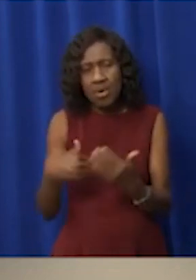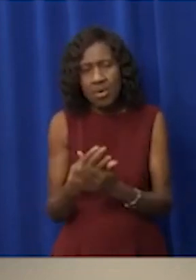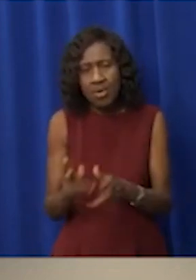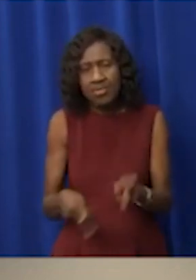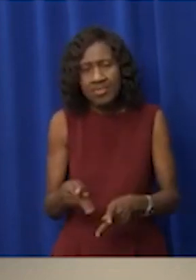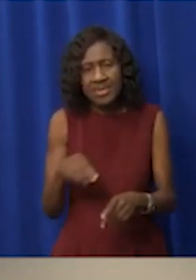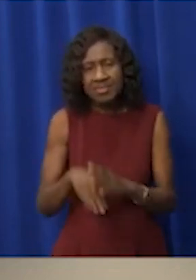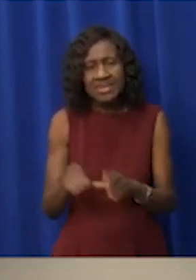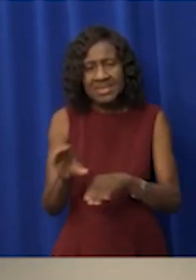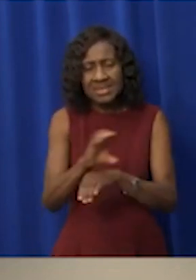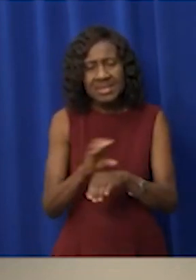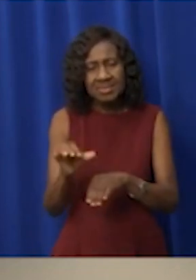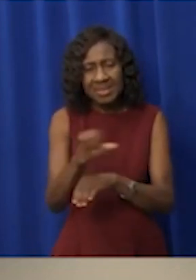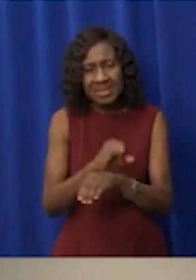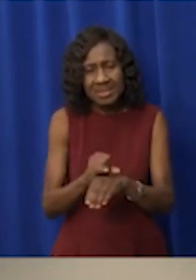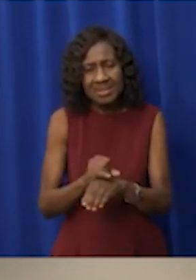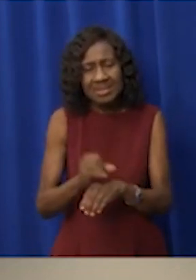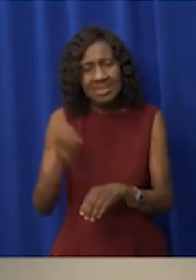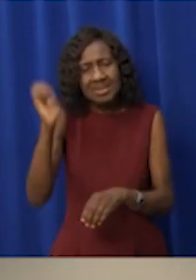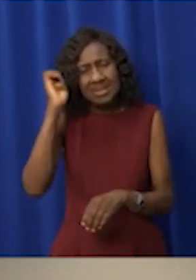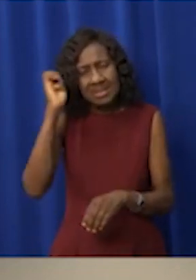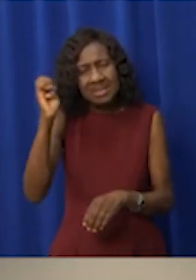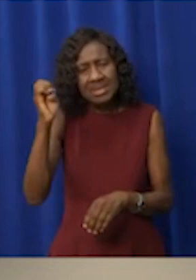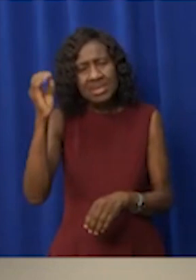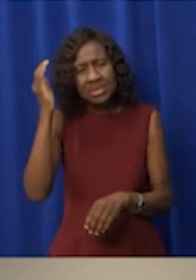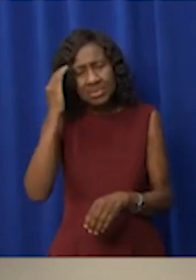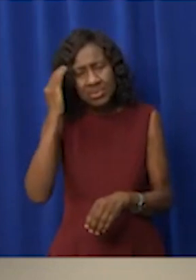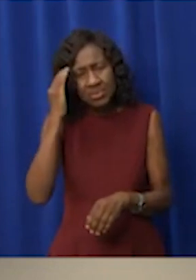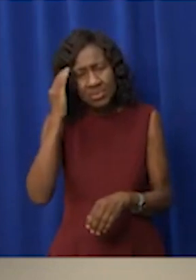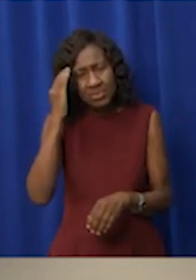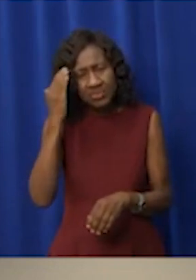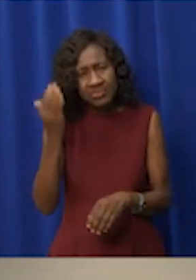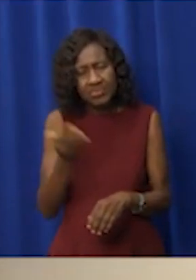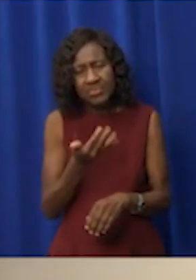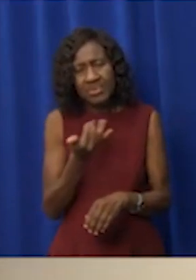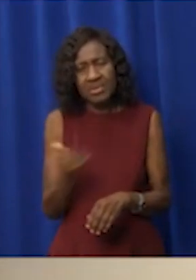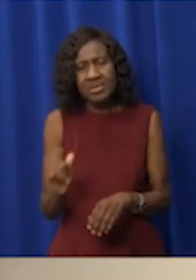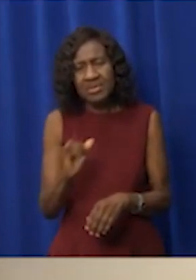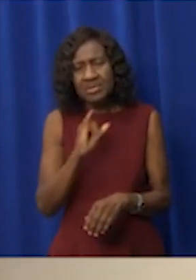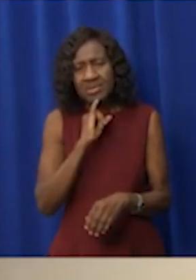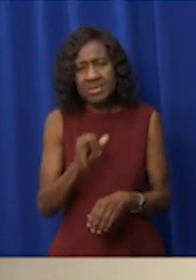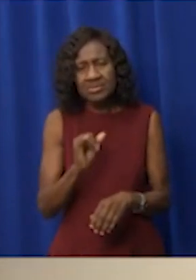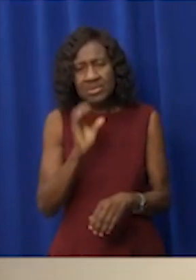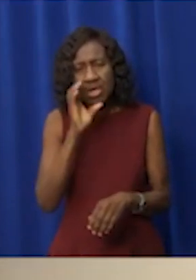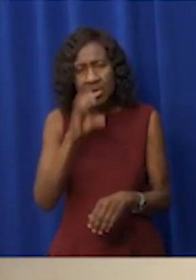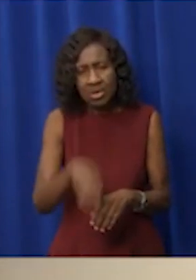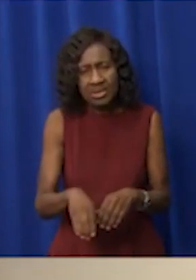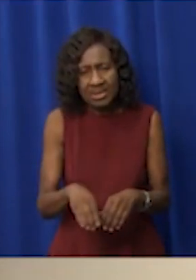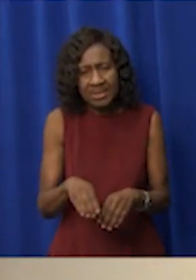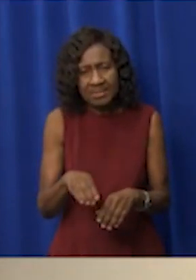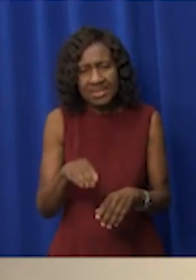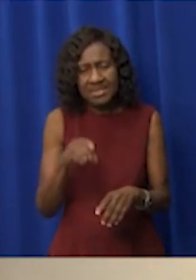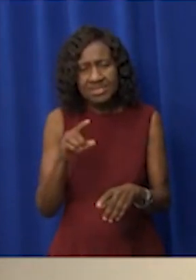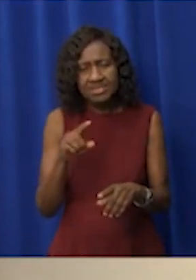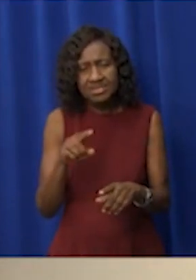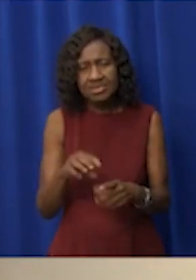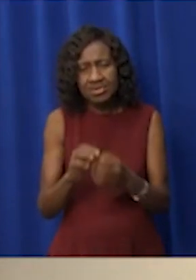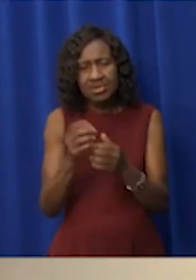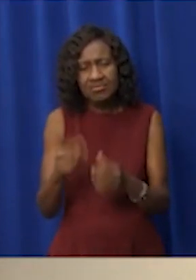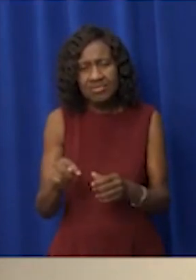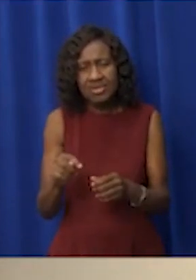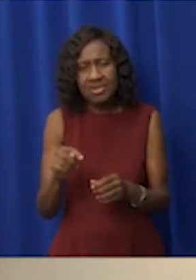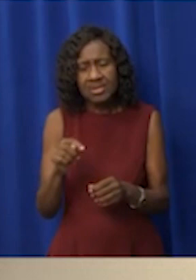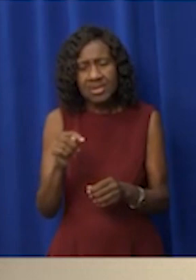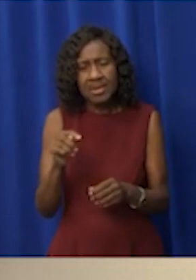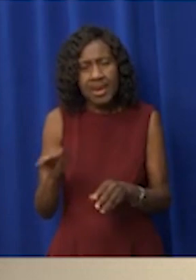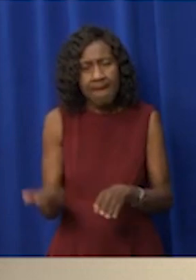condemnation, general condemnation of that kind of note and that kind